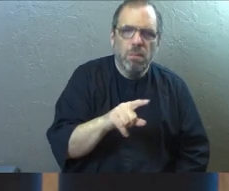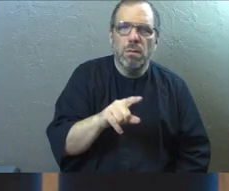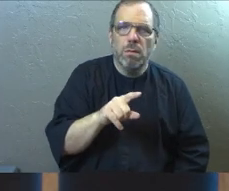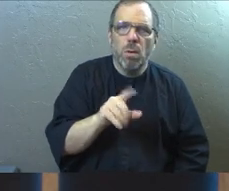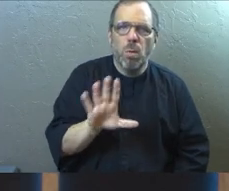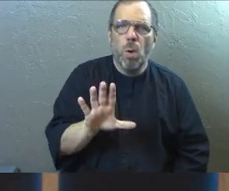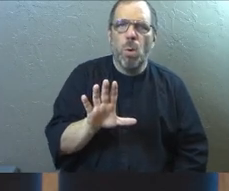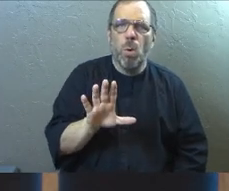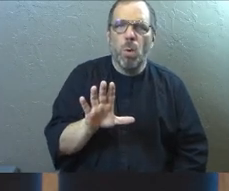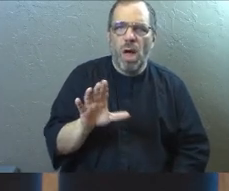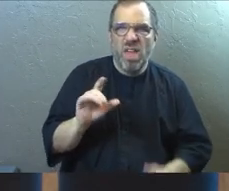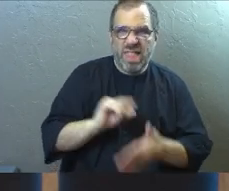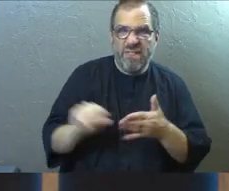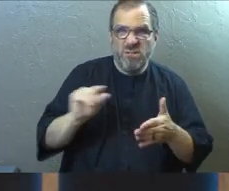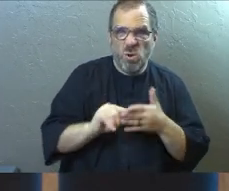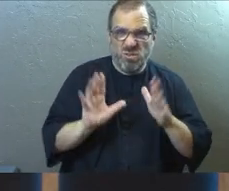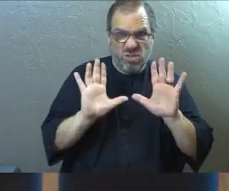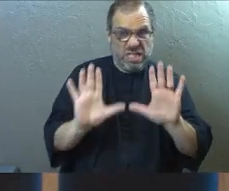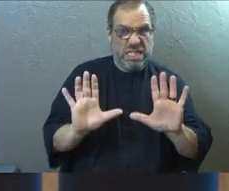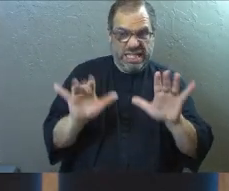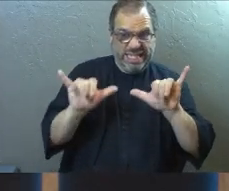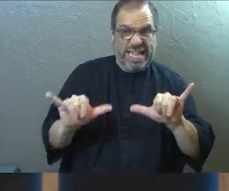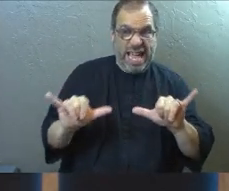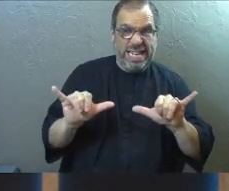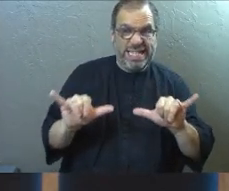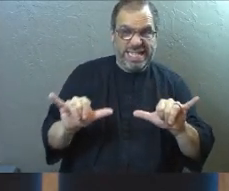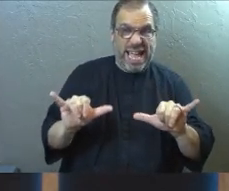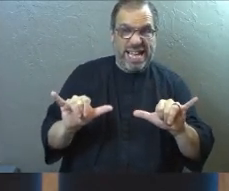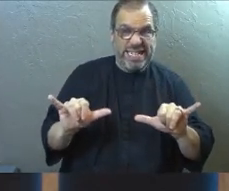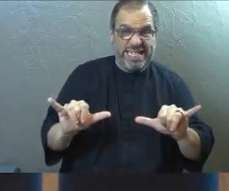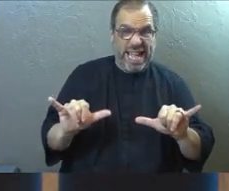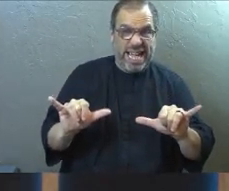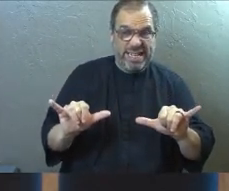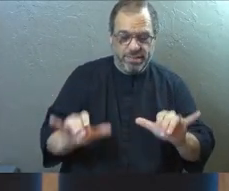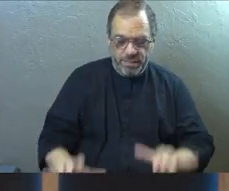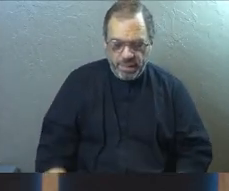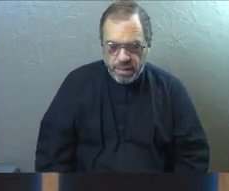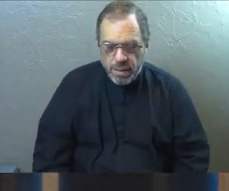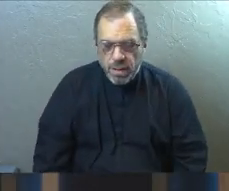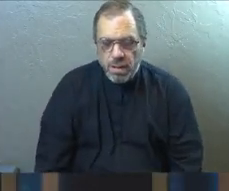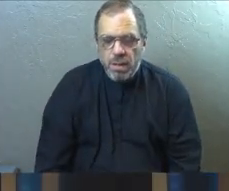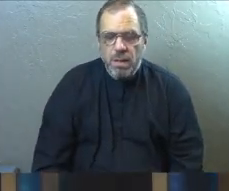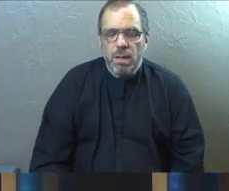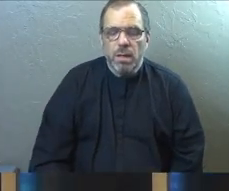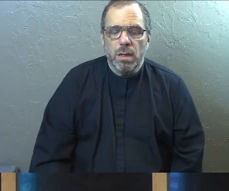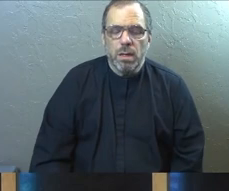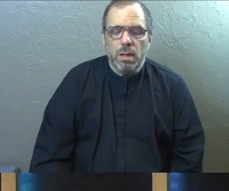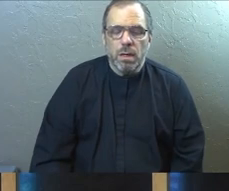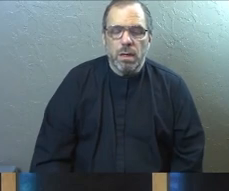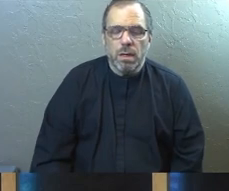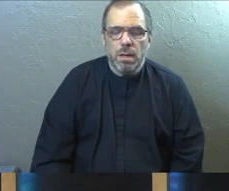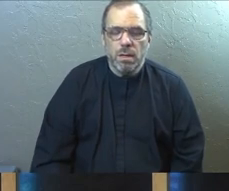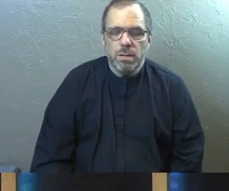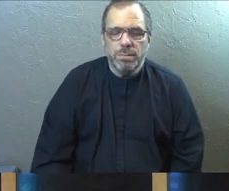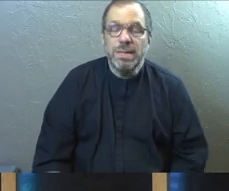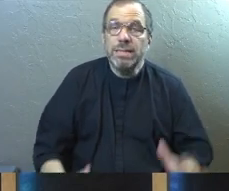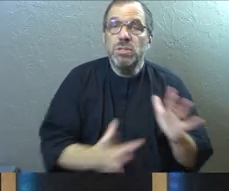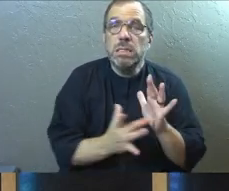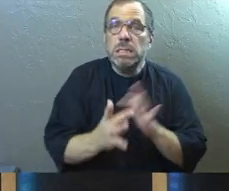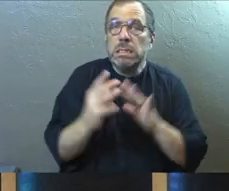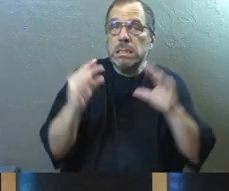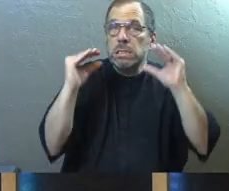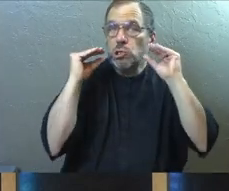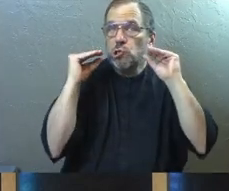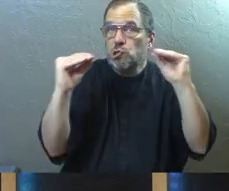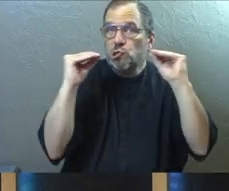just leave that one up there so that we can just have that over this part of the discussion. This teaching from Jesus,